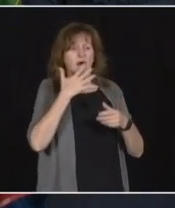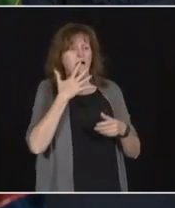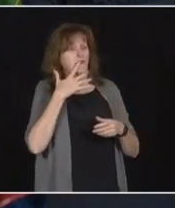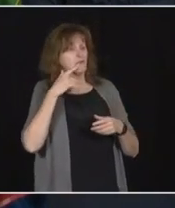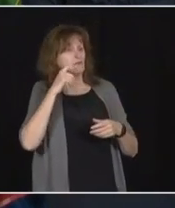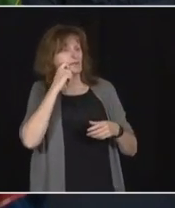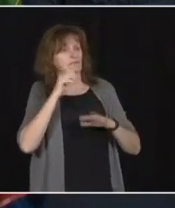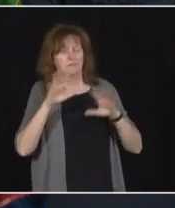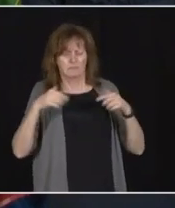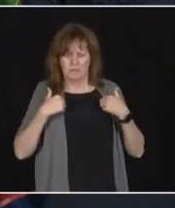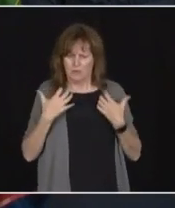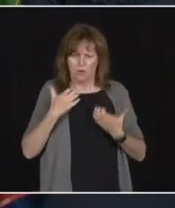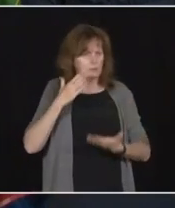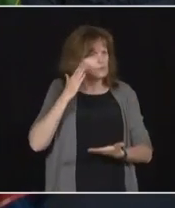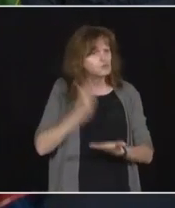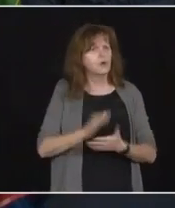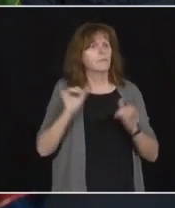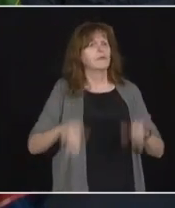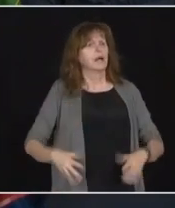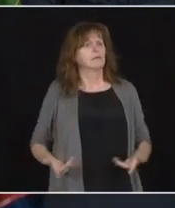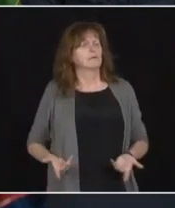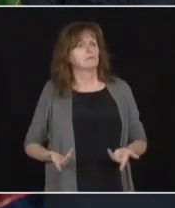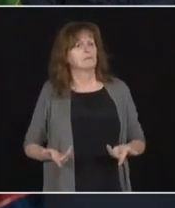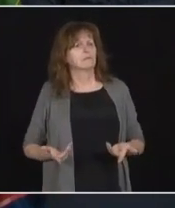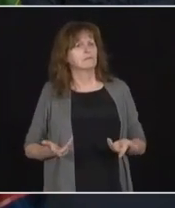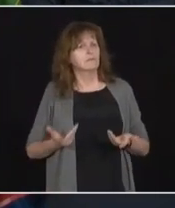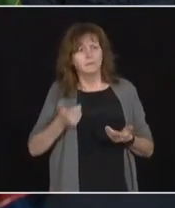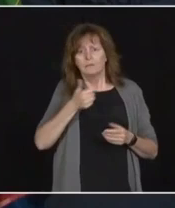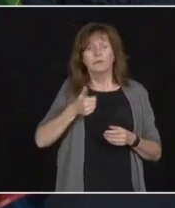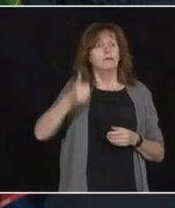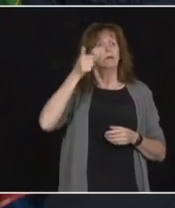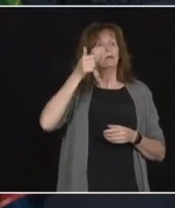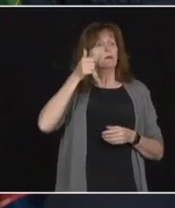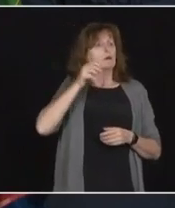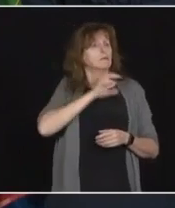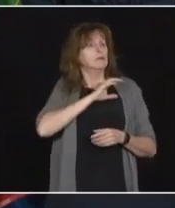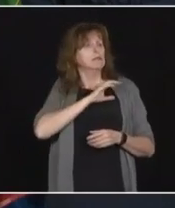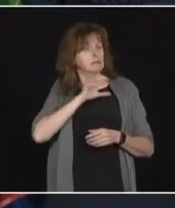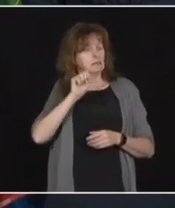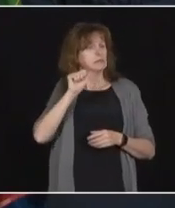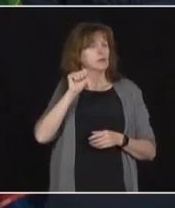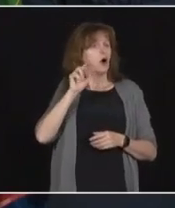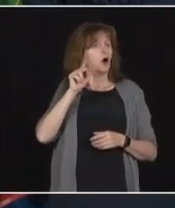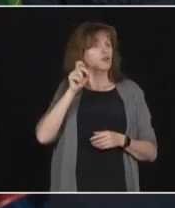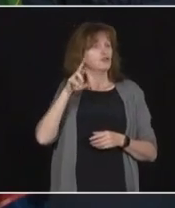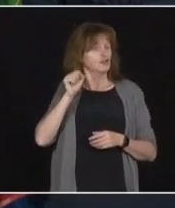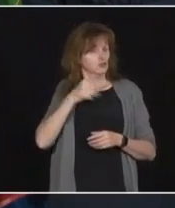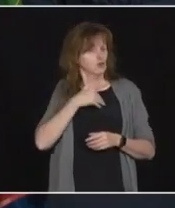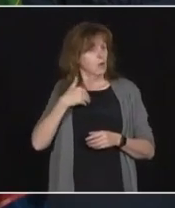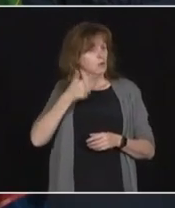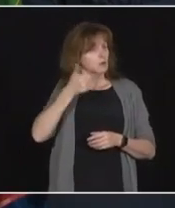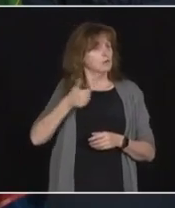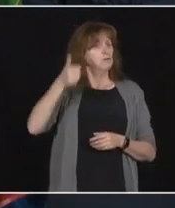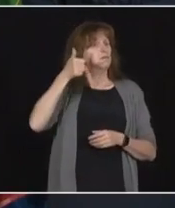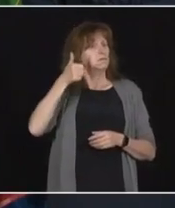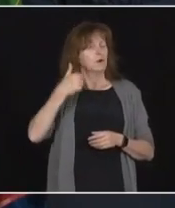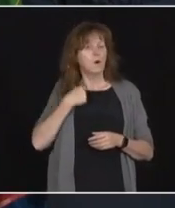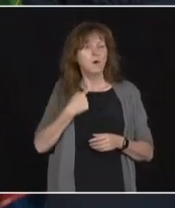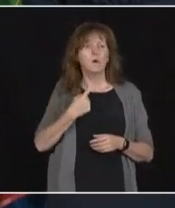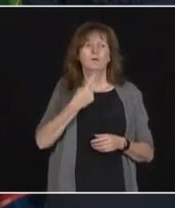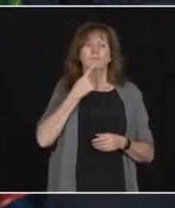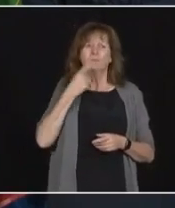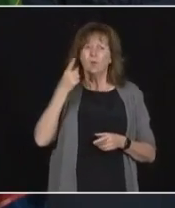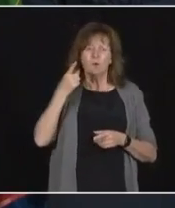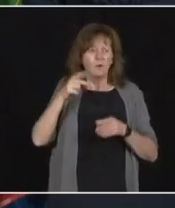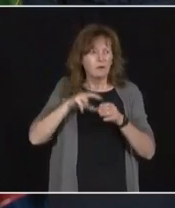sad to see him leave, is the chief, Chief Saunders. What a leader he is. And I guarantee you, Travis,